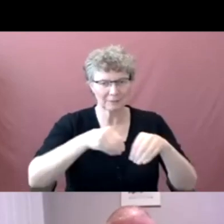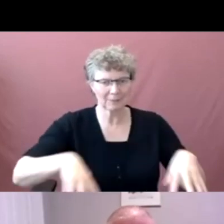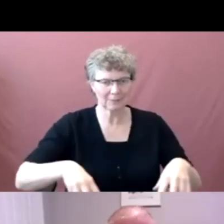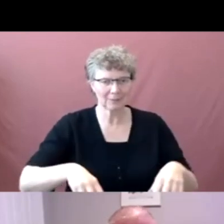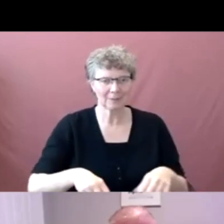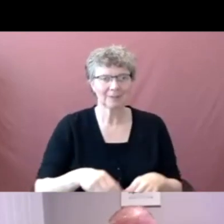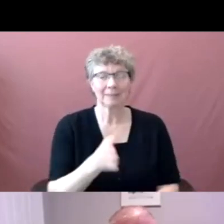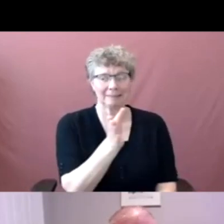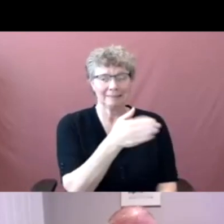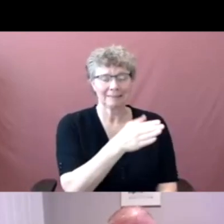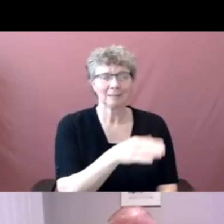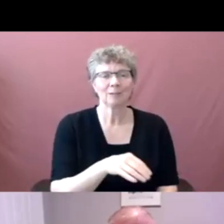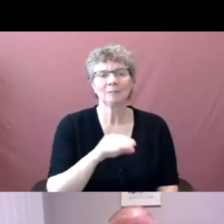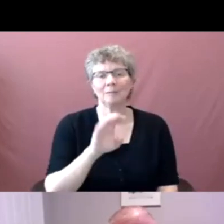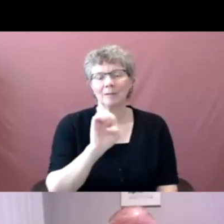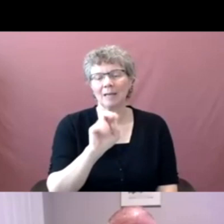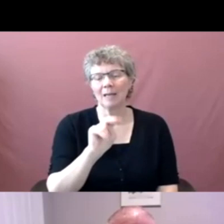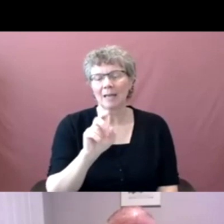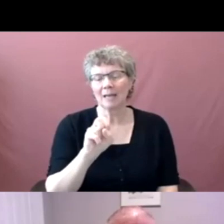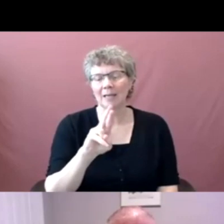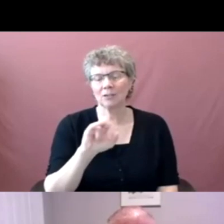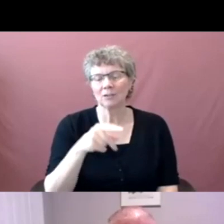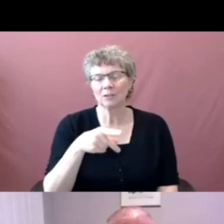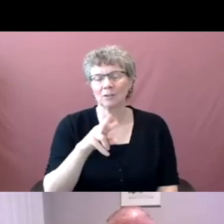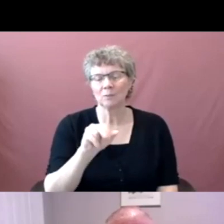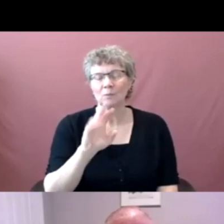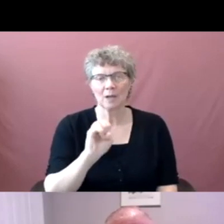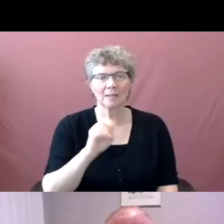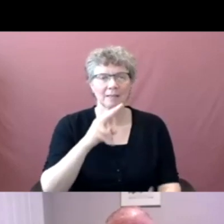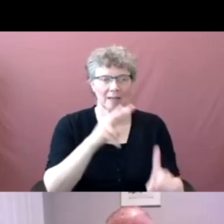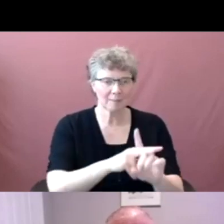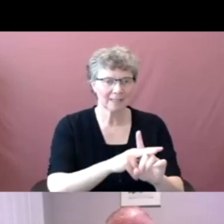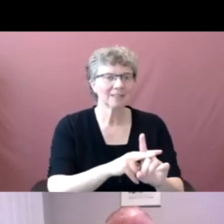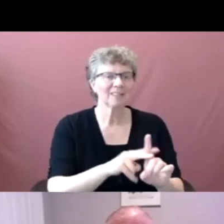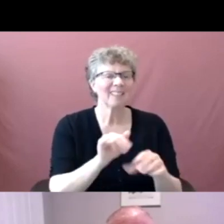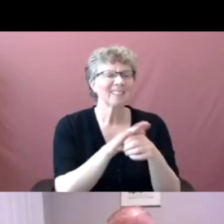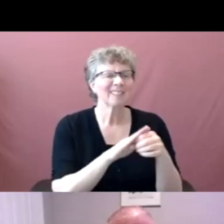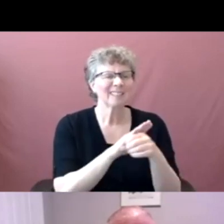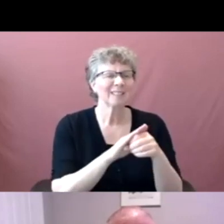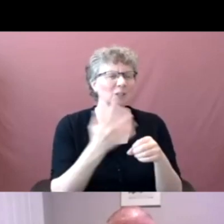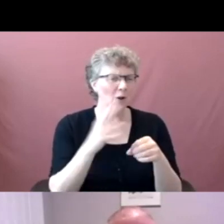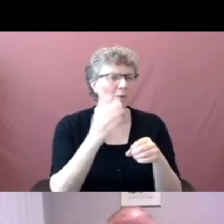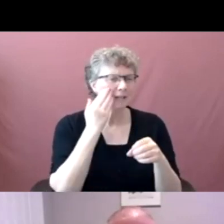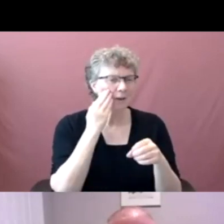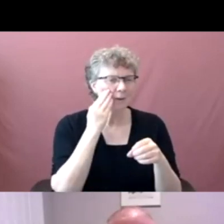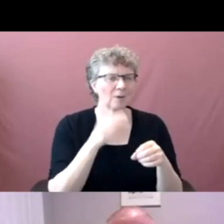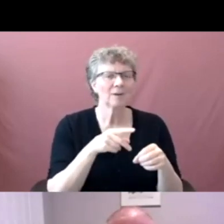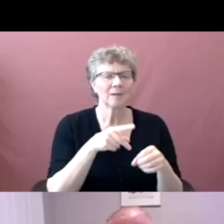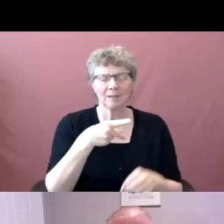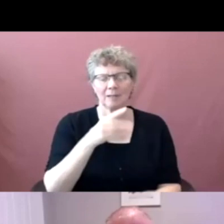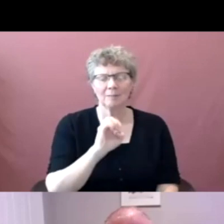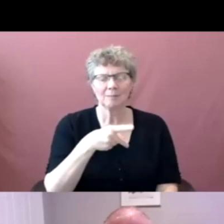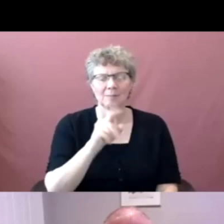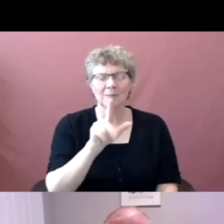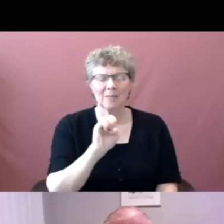that's the area you'll all know and love PeopleSoft as well as some of the other enterprise applications arise